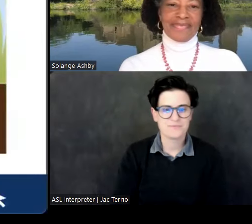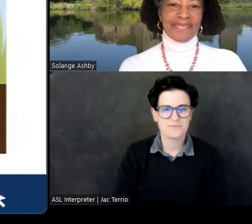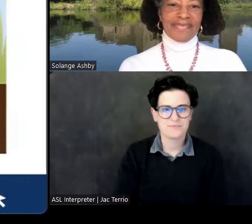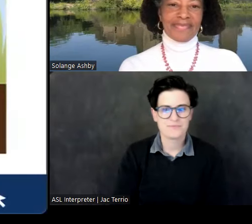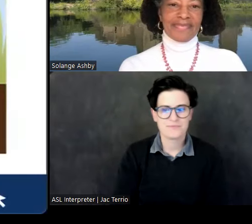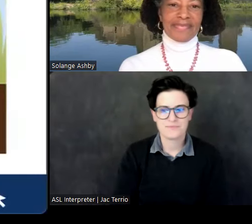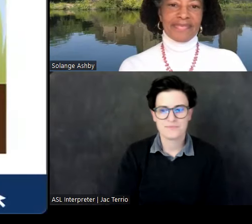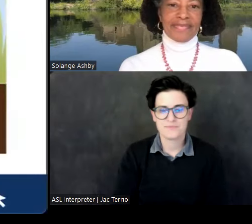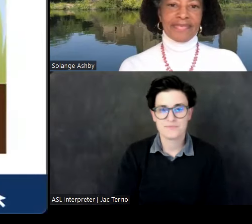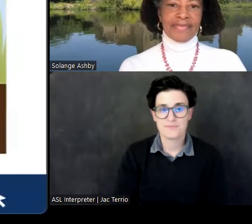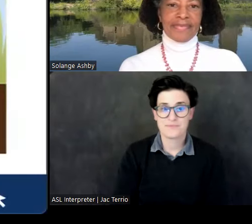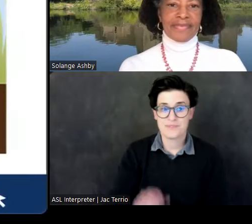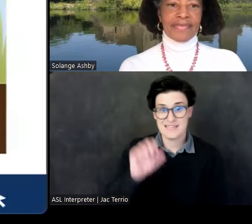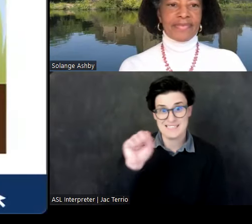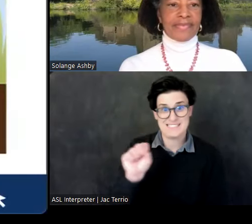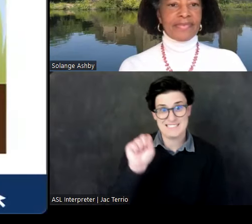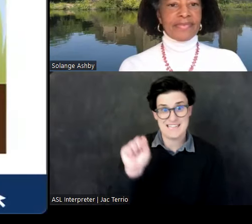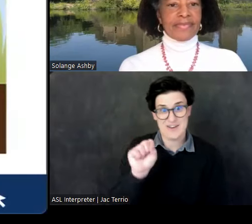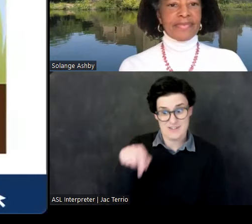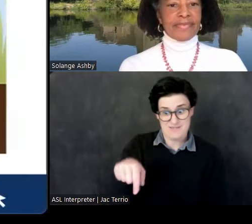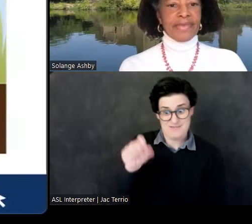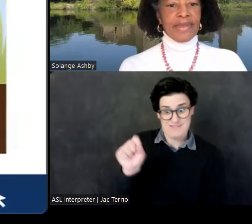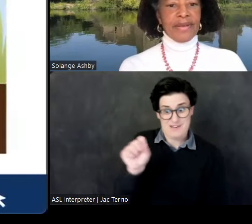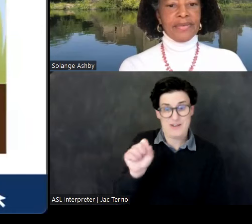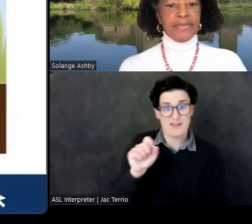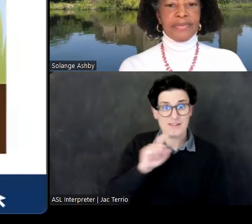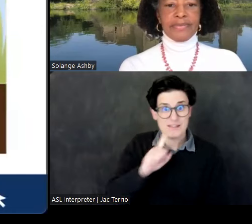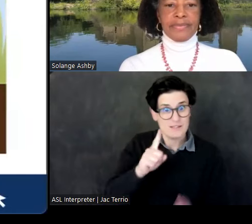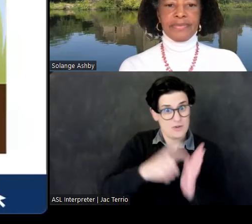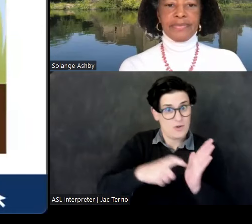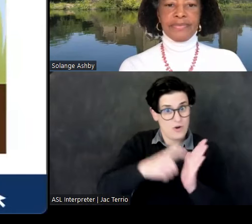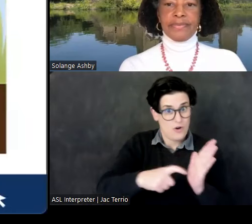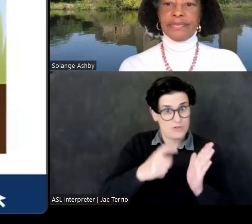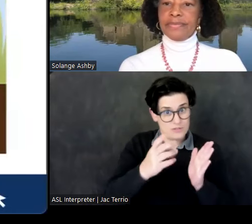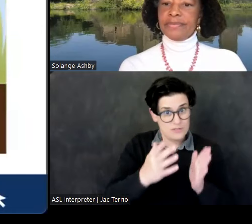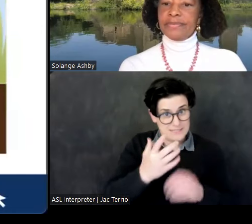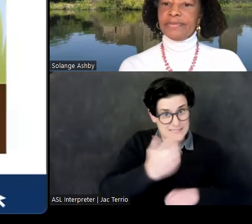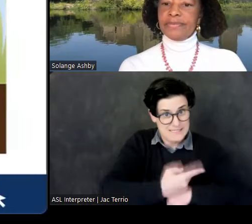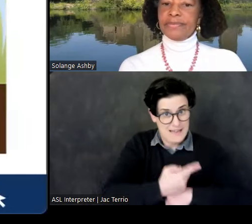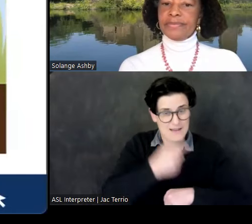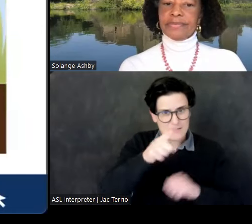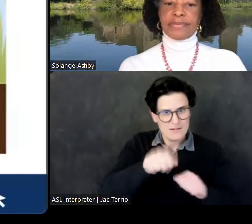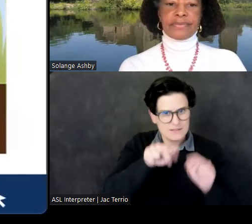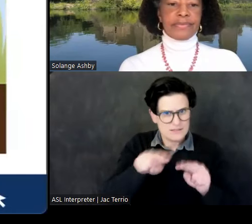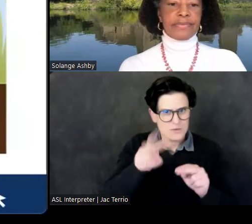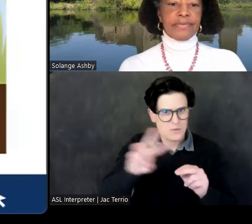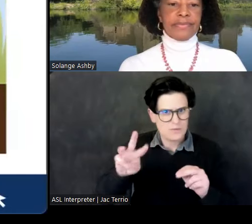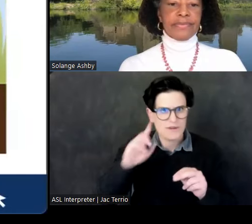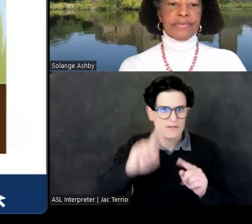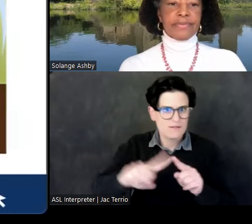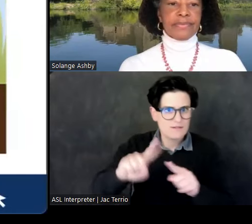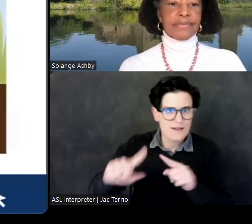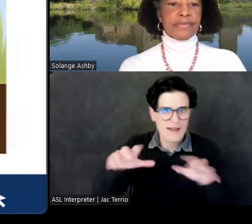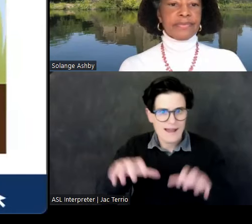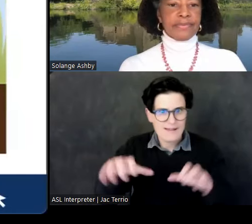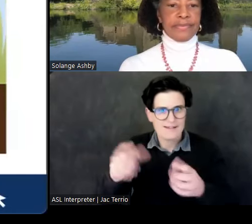Saturday is Archaeology Day, so check out the AIA website for a variety of activities. Here in Pittsburgh,